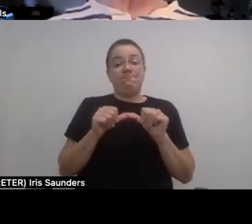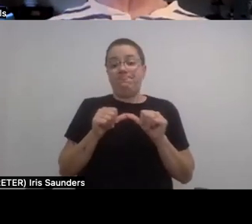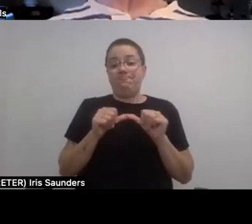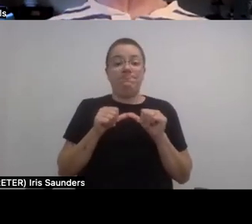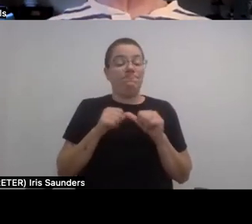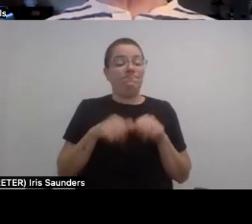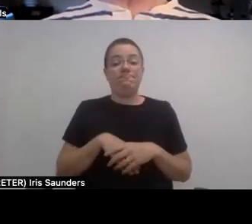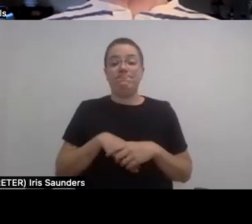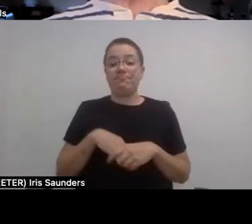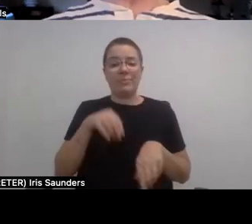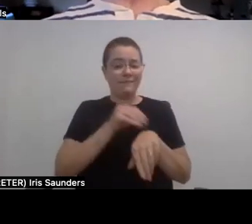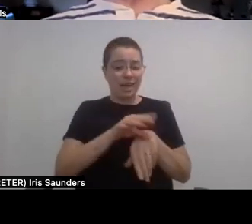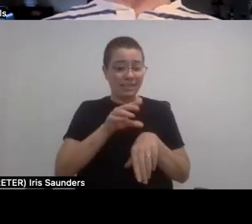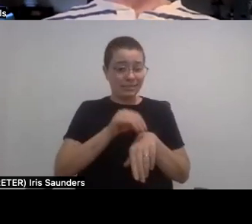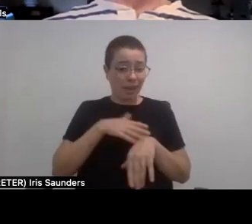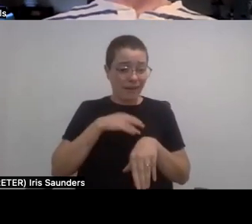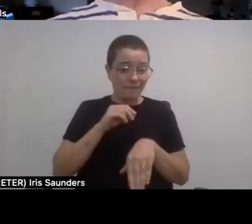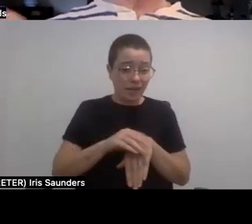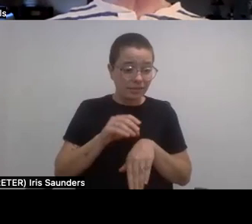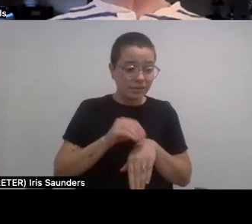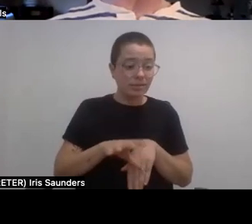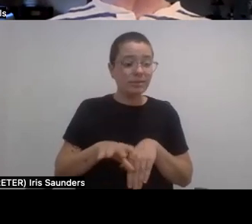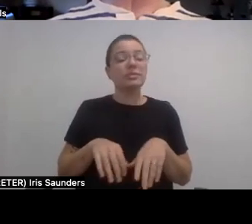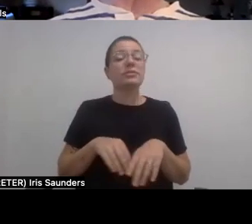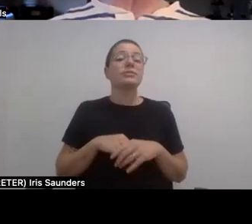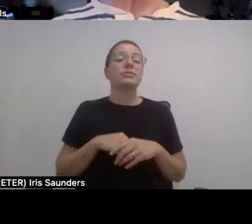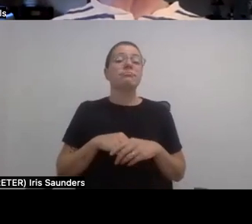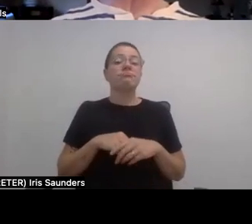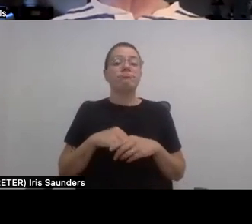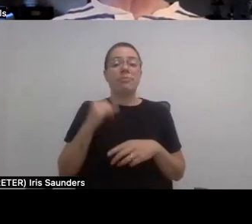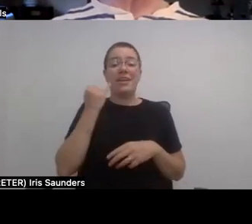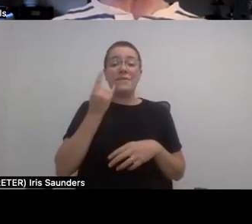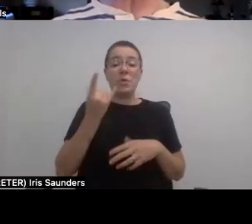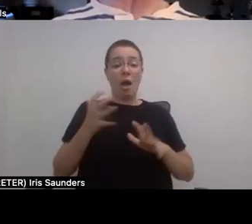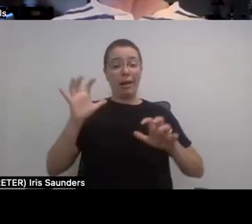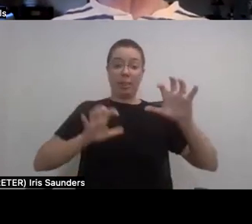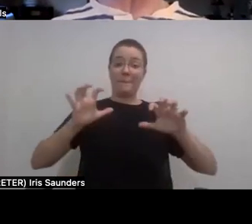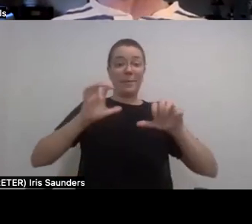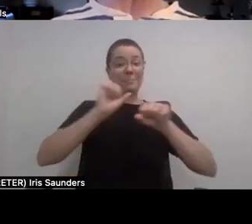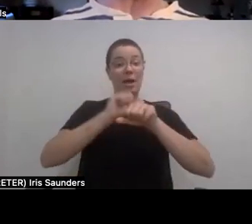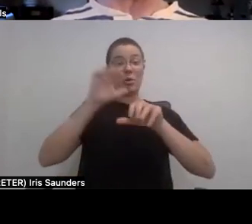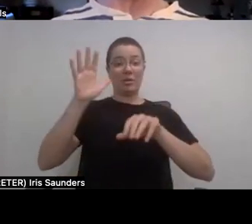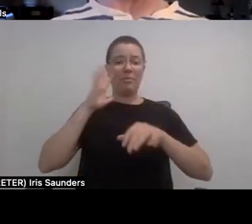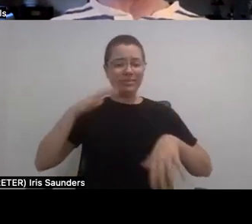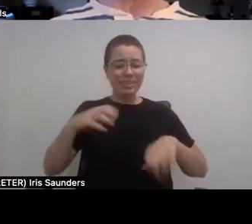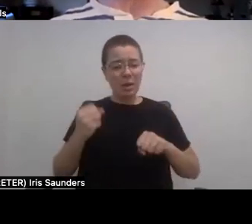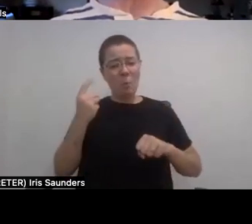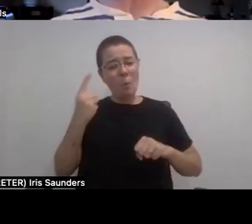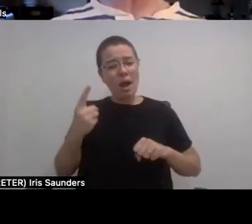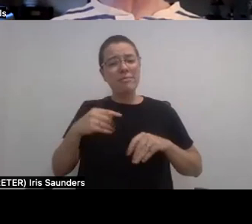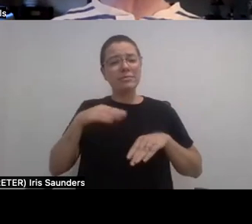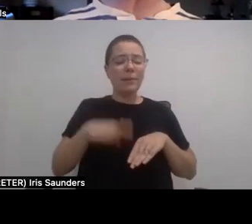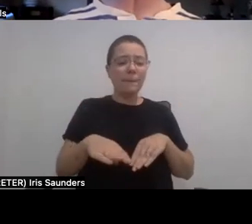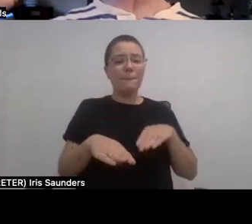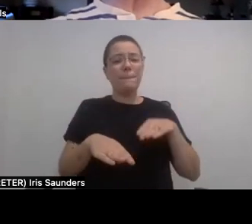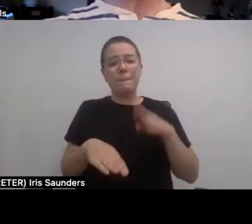advice I would give is, you know, to climb a mountain, it still takes one step at a time. Like,